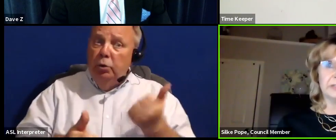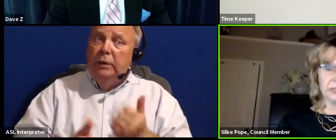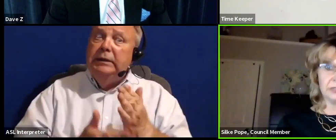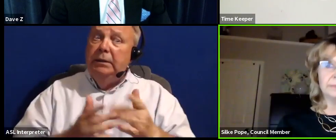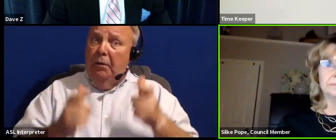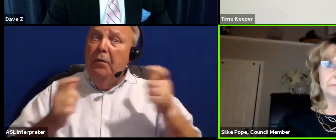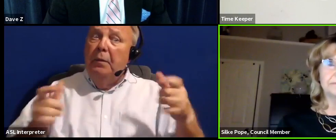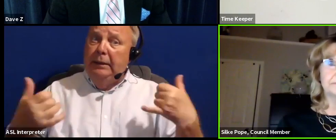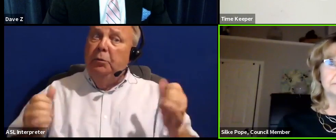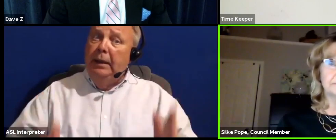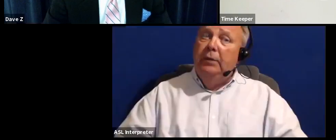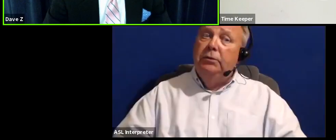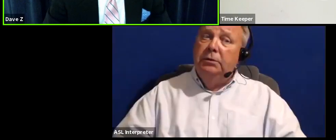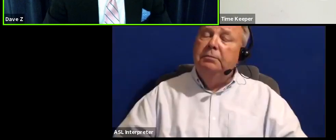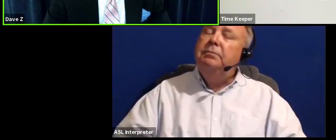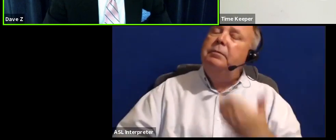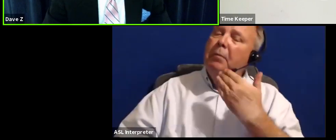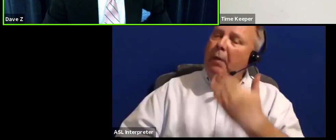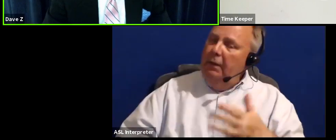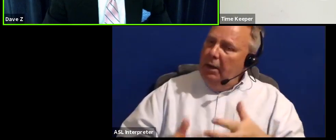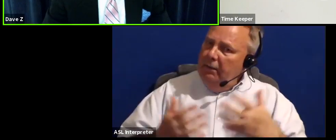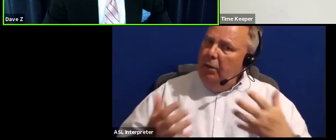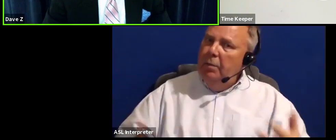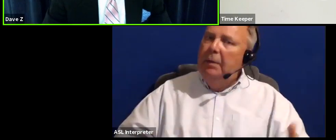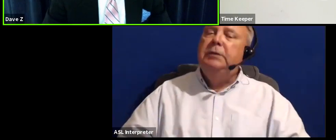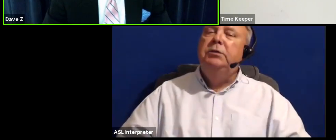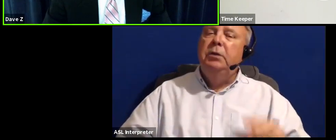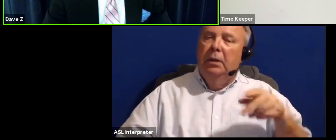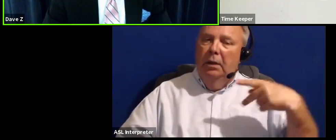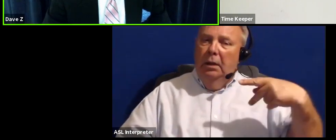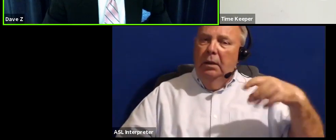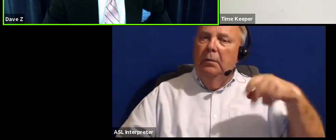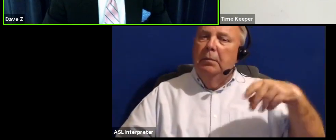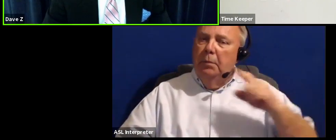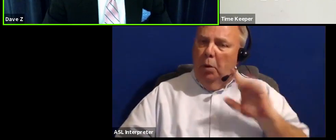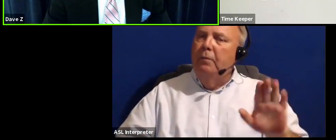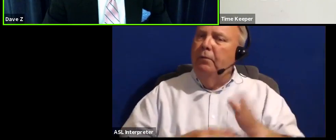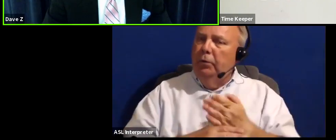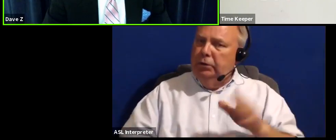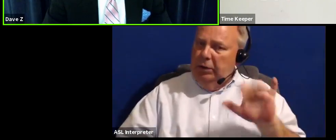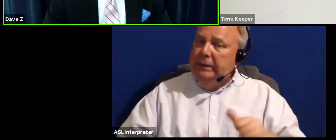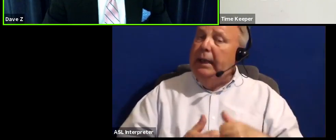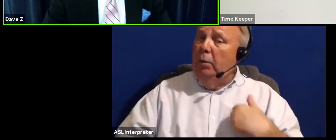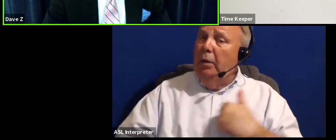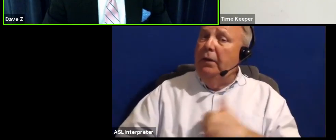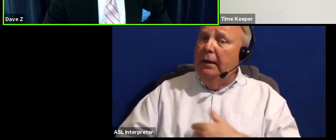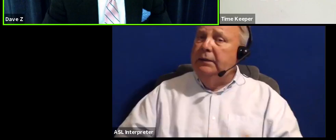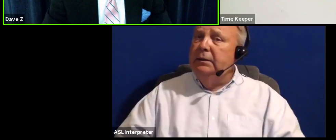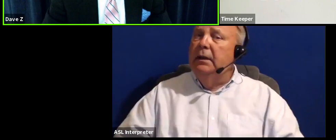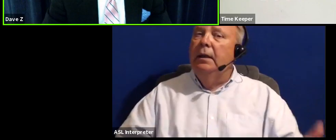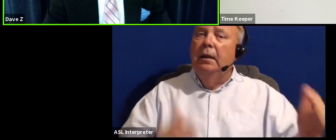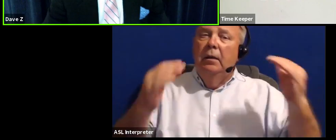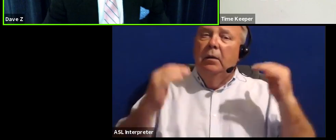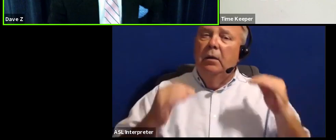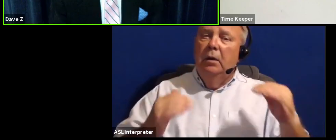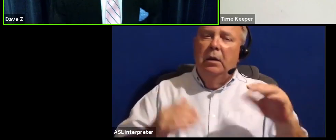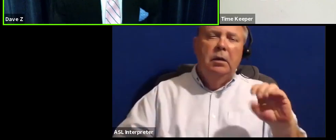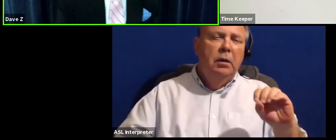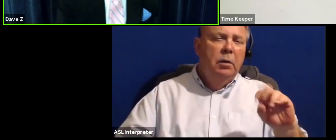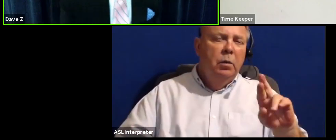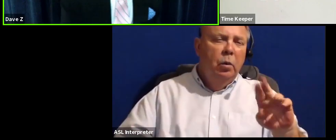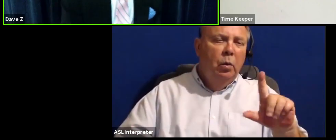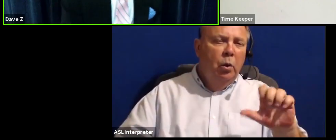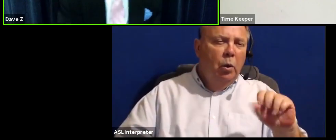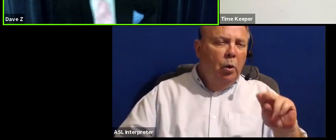major players. Thank you very much, Ms. Pope, for sharing all that with us. Let's go to Mr. Orleans. Mr.